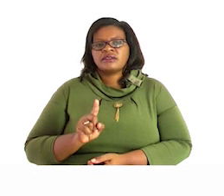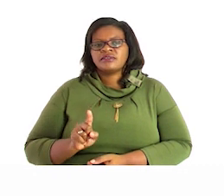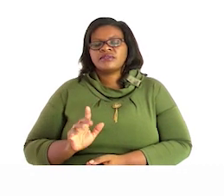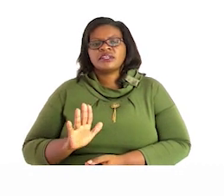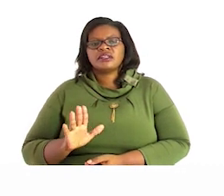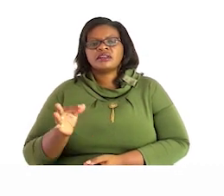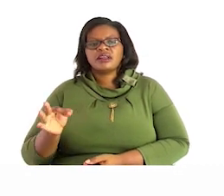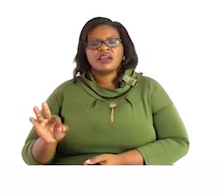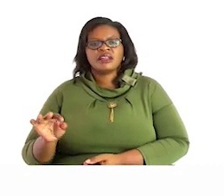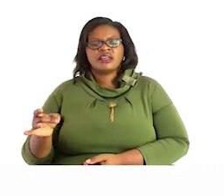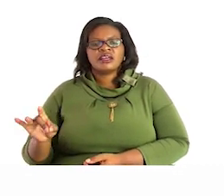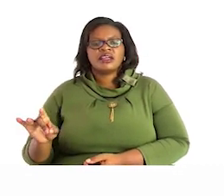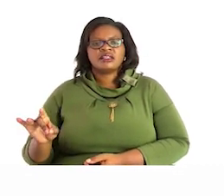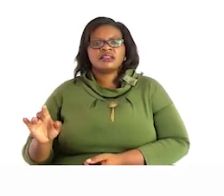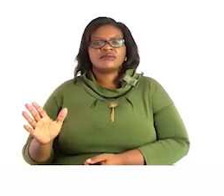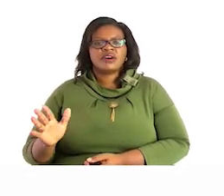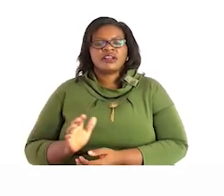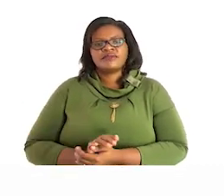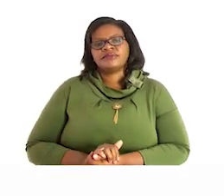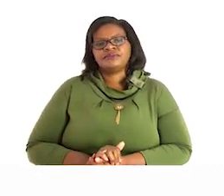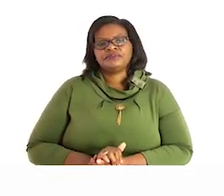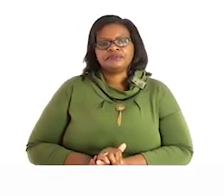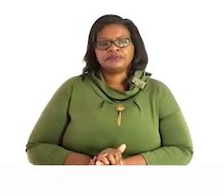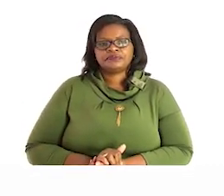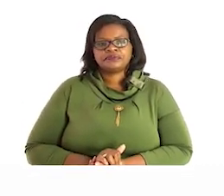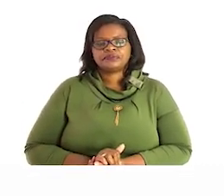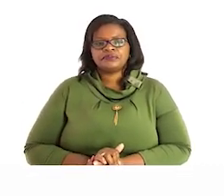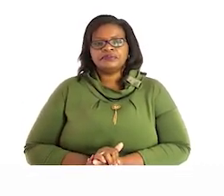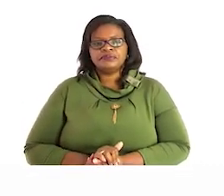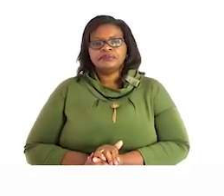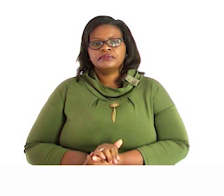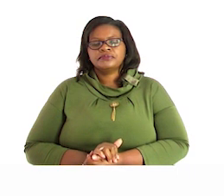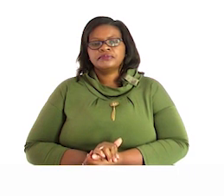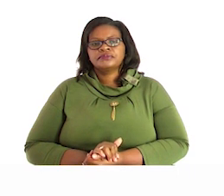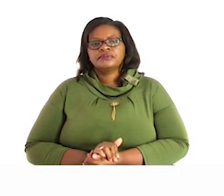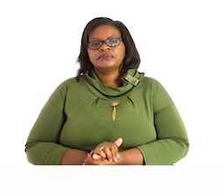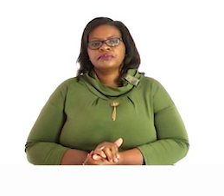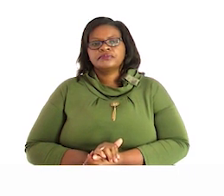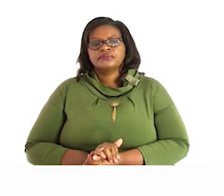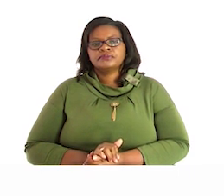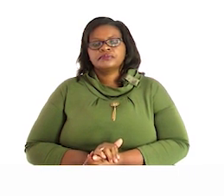5 then finally go to 21